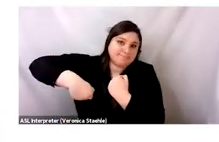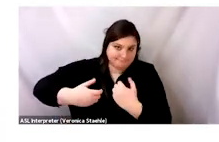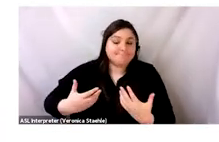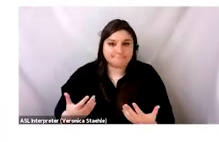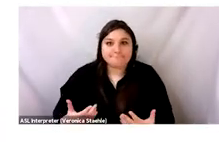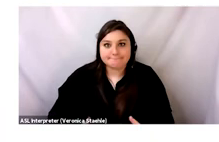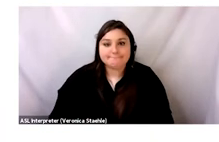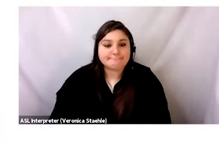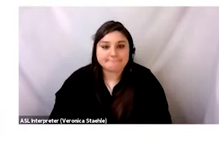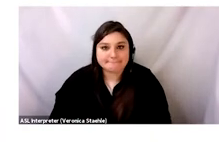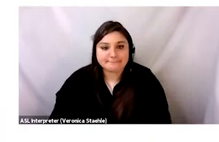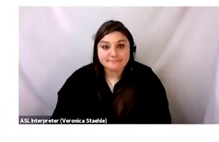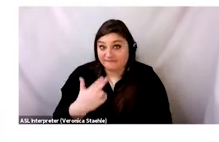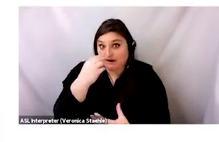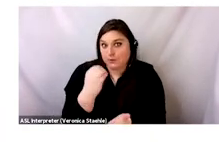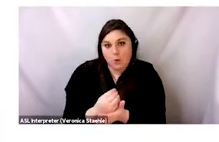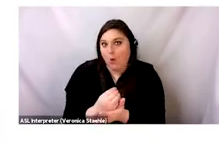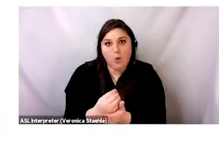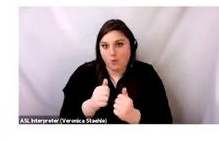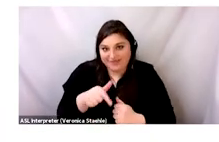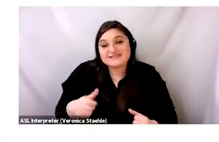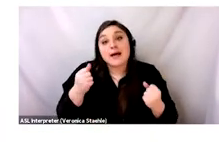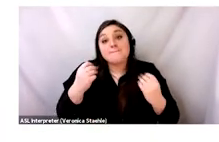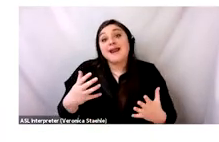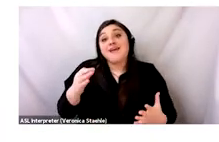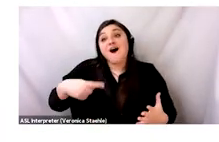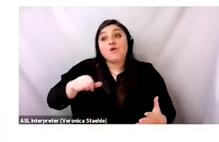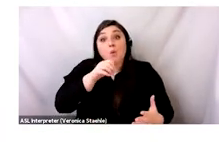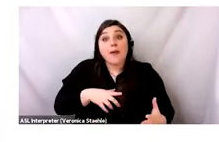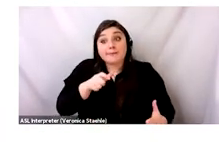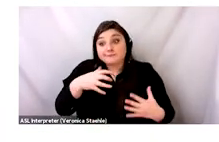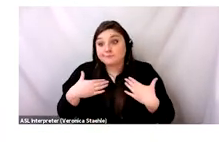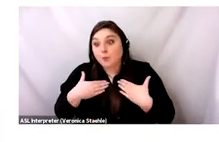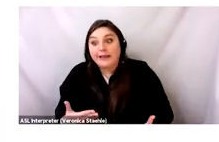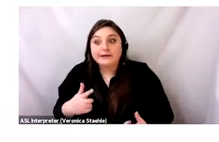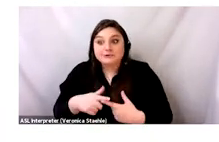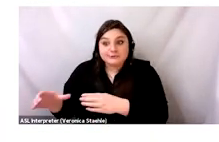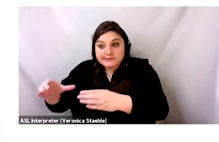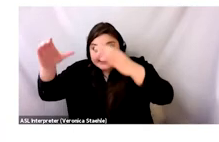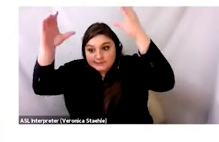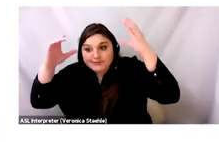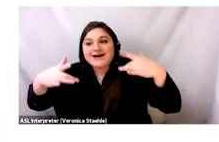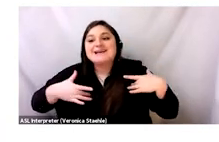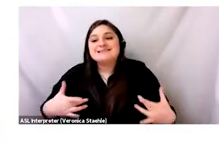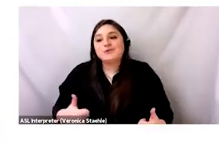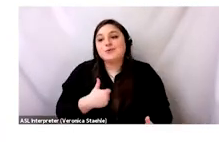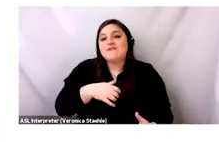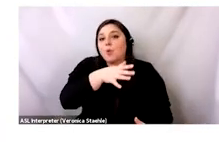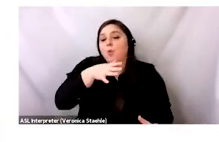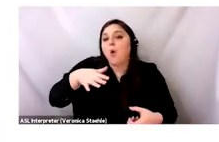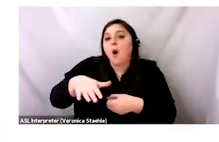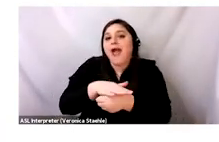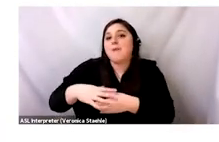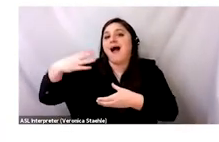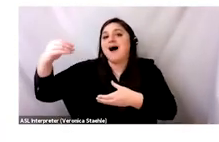because their necks break under the weight of the bale. Most of these girls and women, you know, are migrating from rural environments in northern Ghana